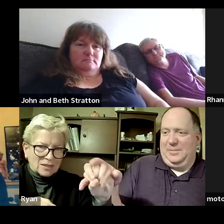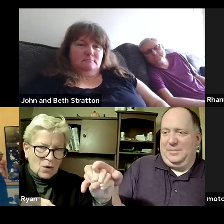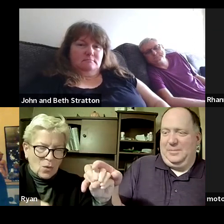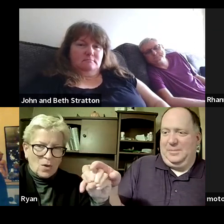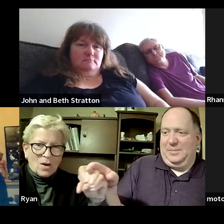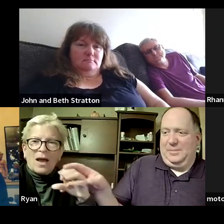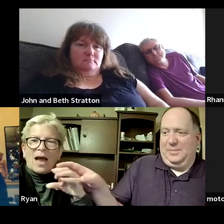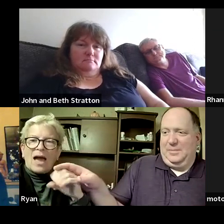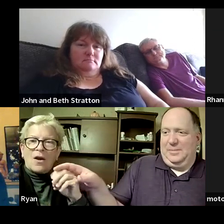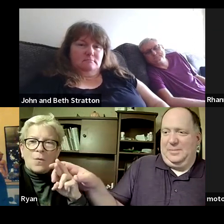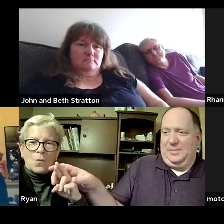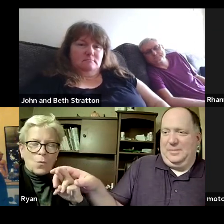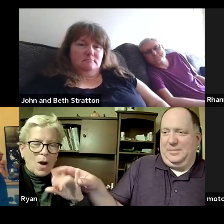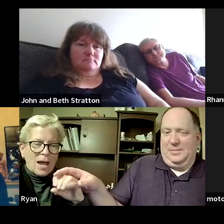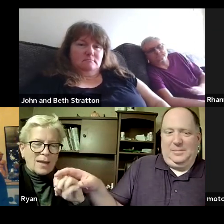bondrafe